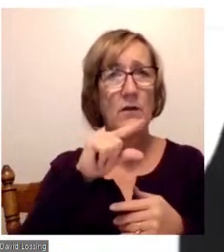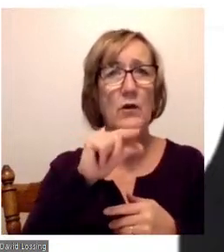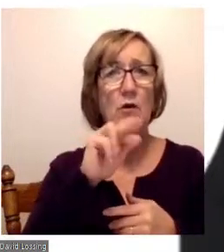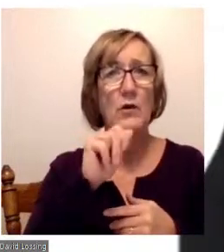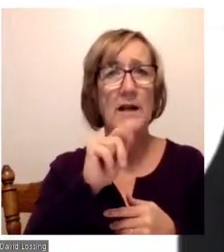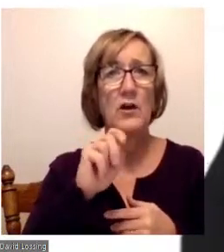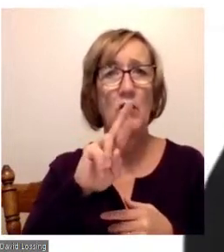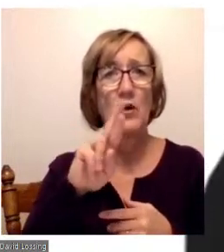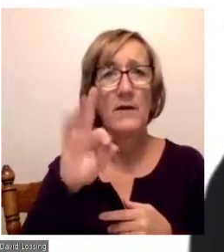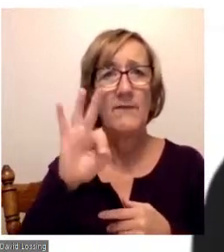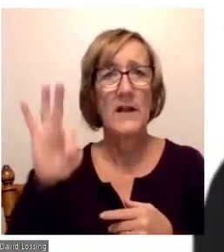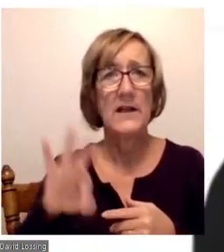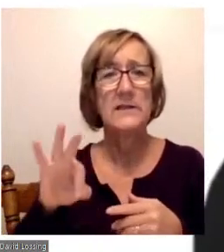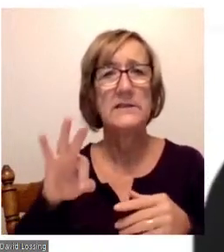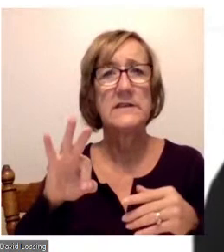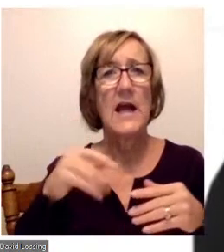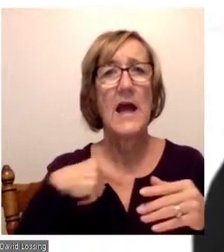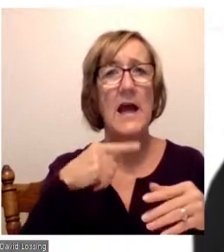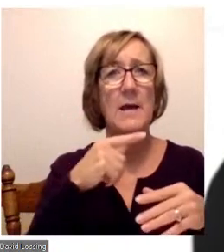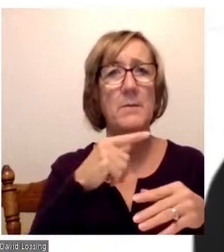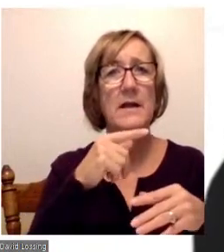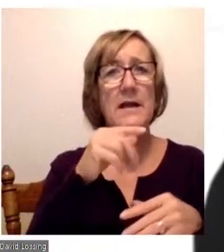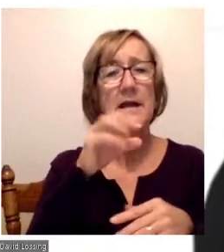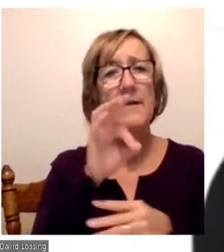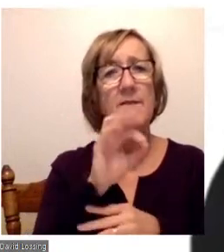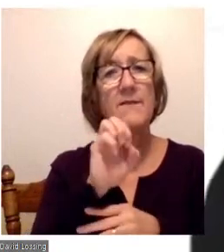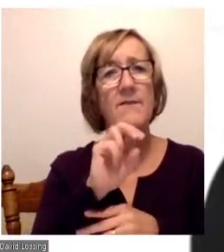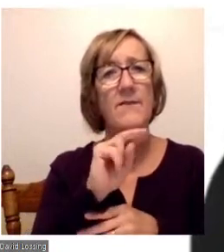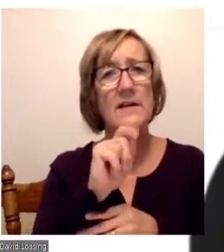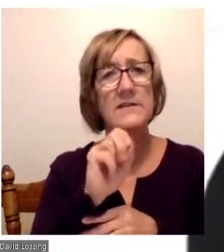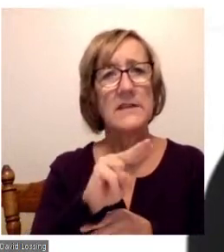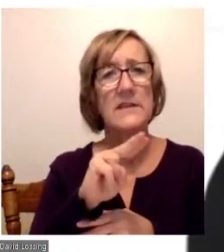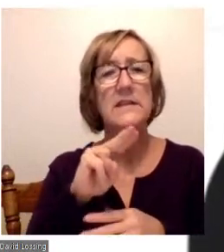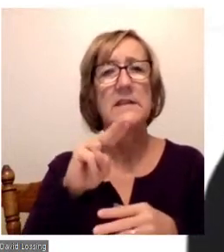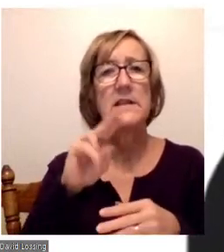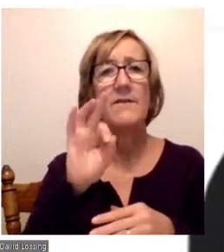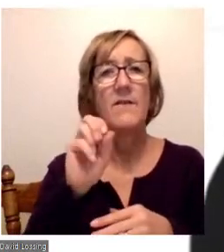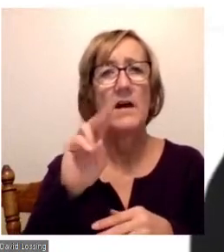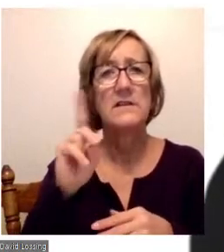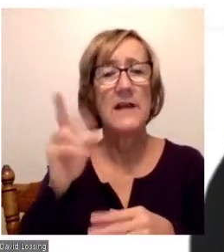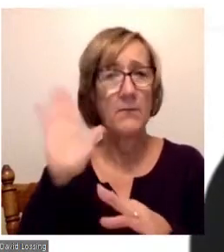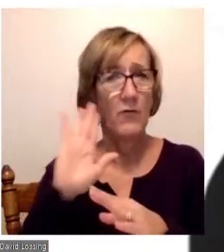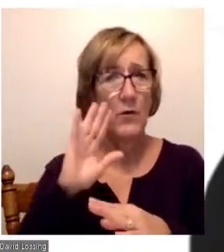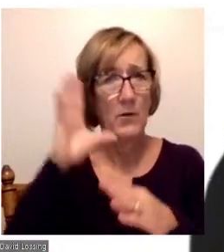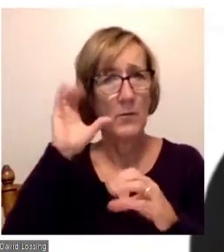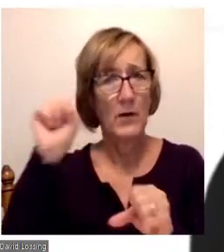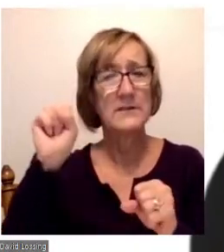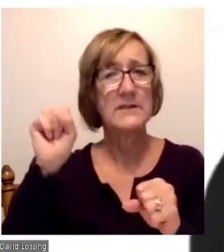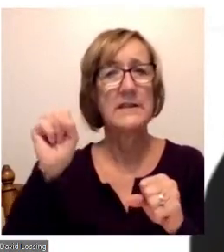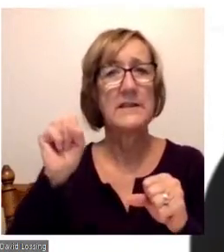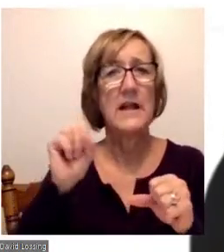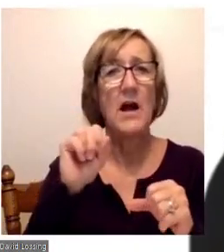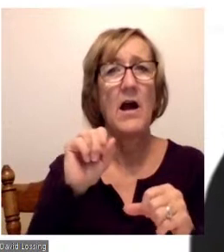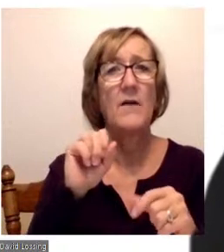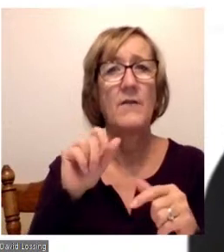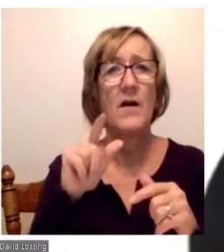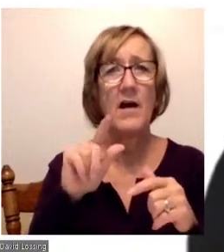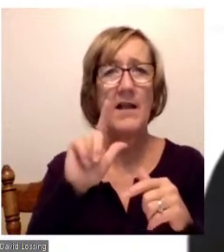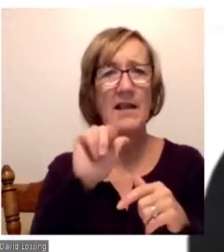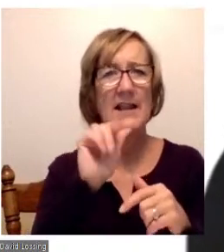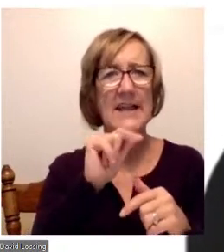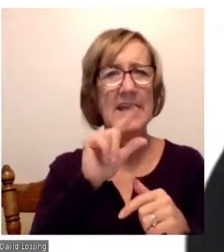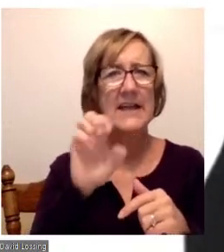Currently serve on the Fenton Community Fund of CFGF. I'm the former president of the Michigan Municipal League based in Ann Arbor, which